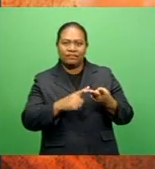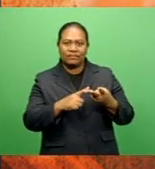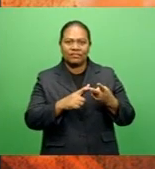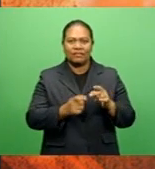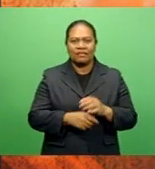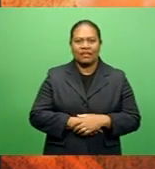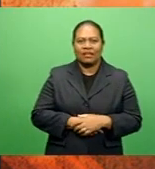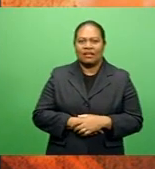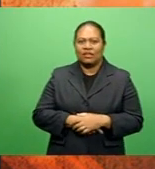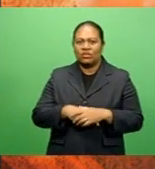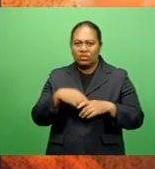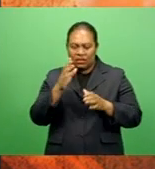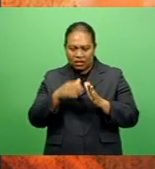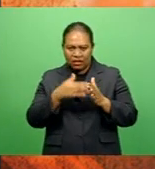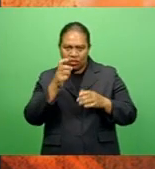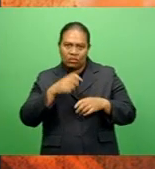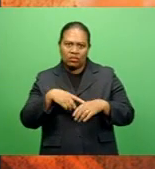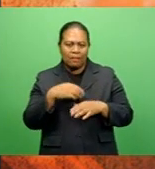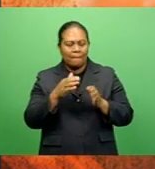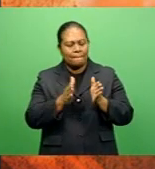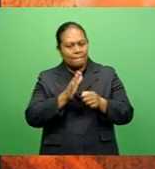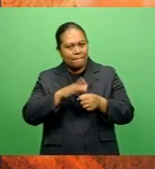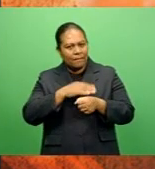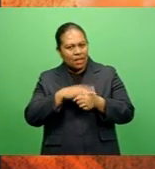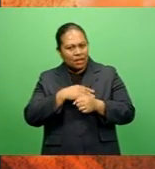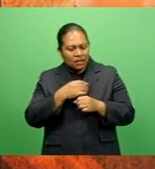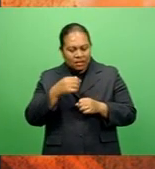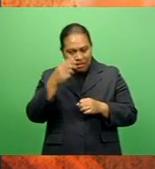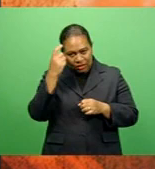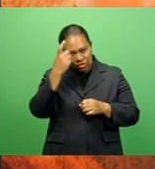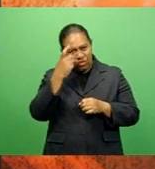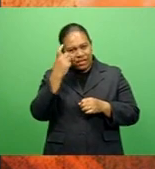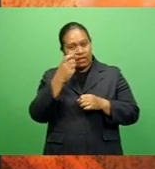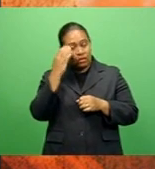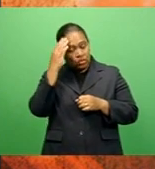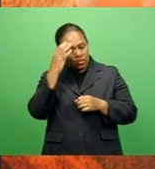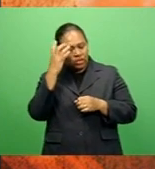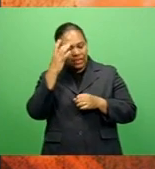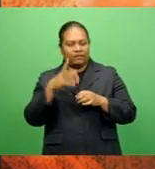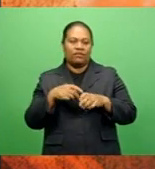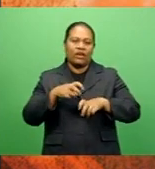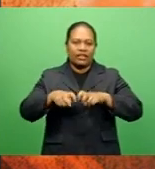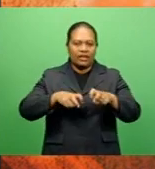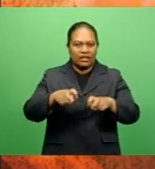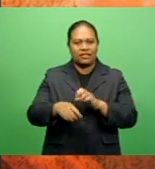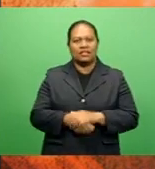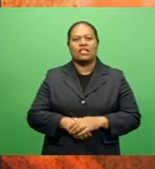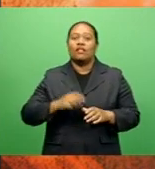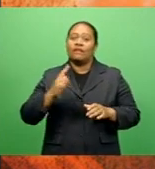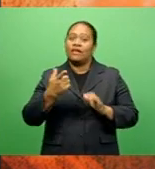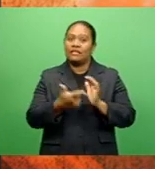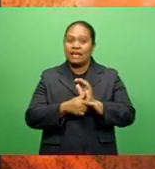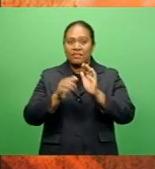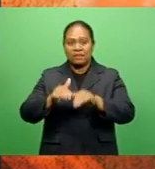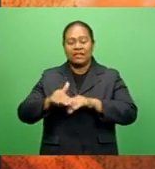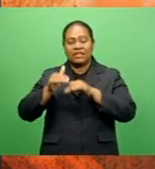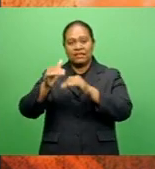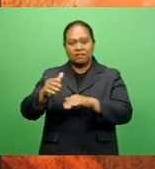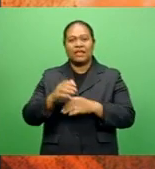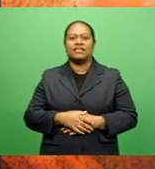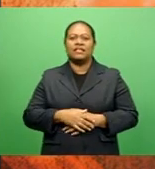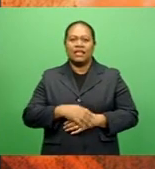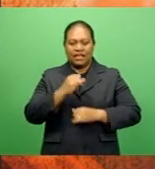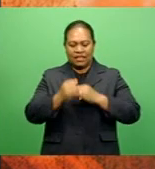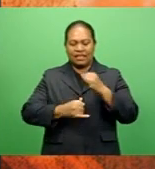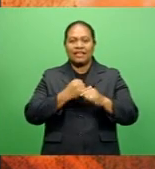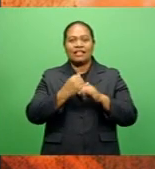Vunituranga to chase the athletics' dreams. The Silla Central High School students participated for the first time in the inter-house meet this year